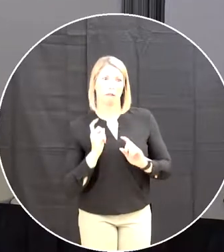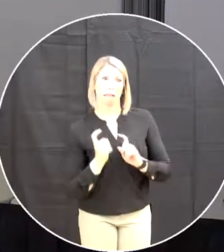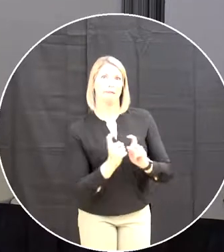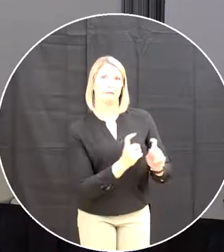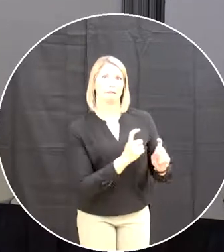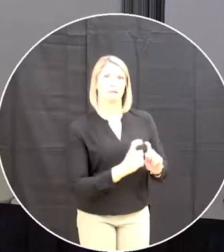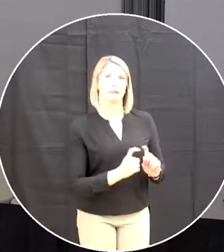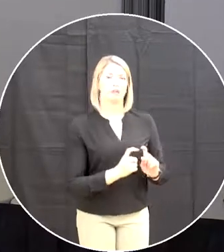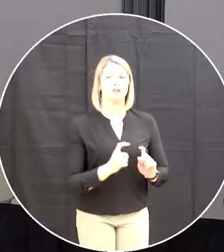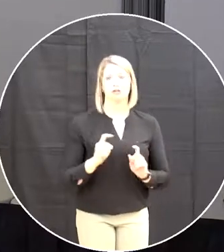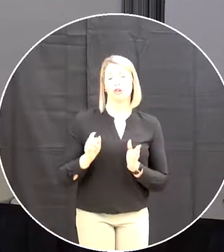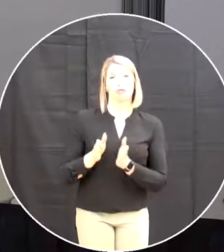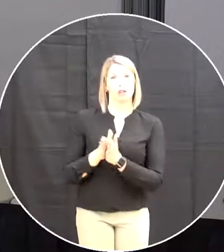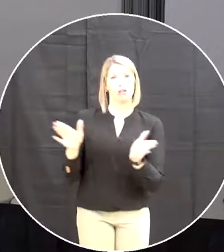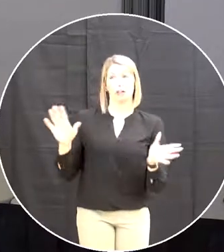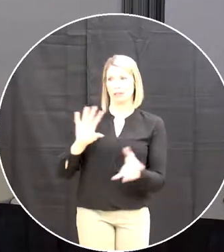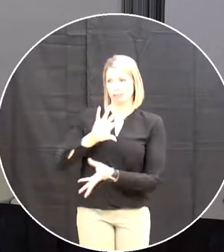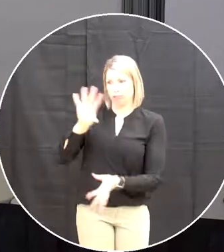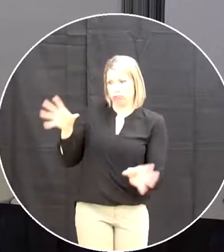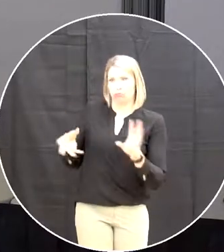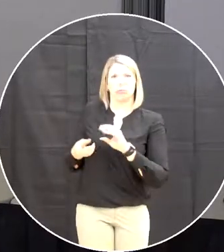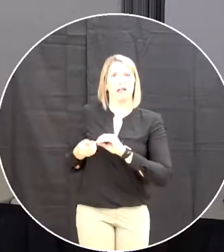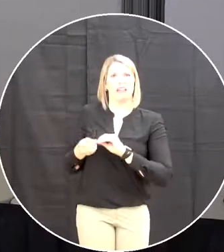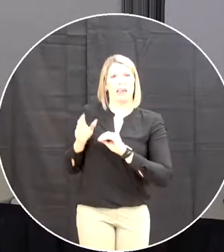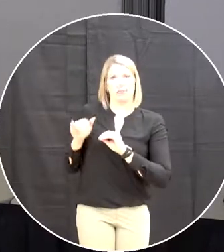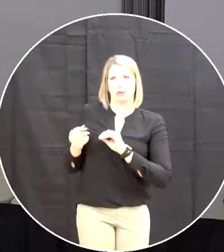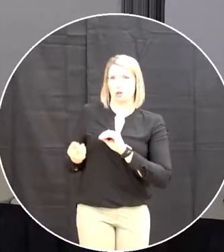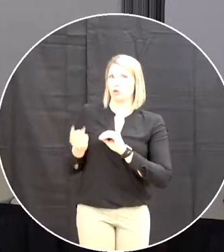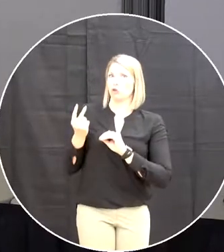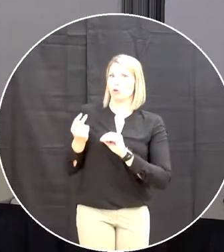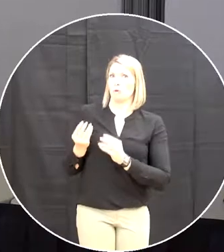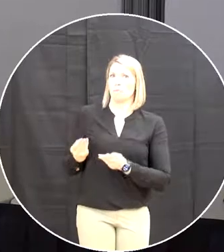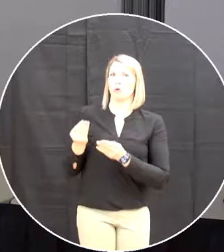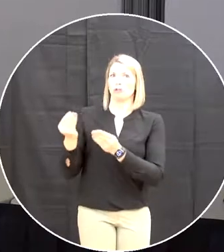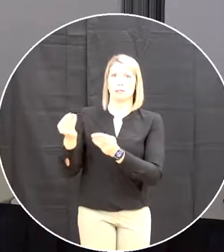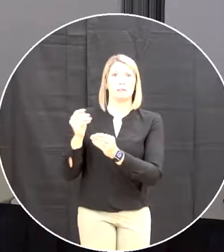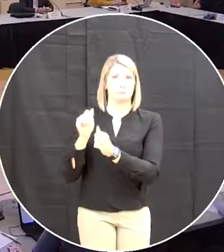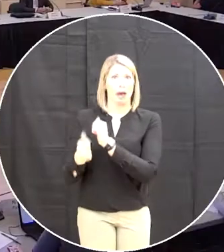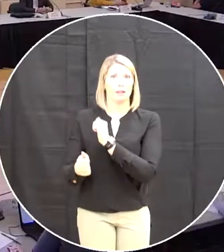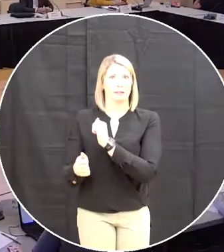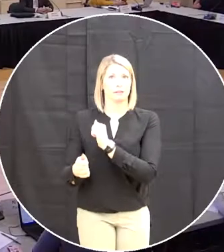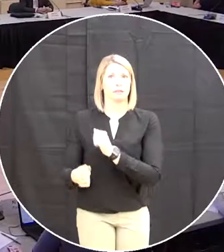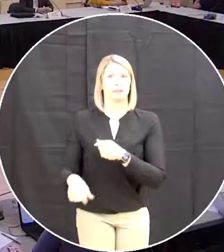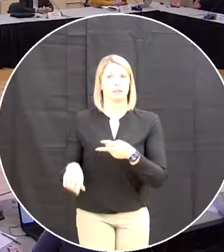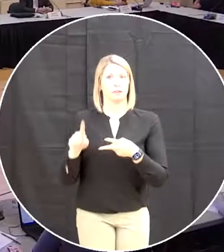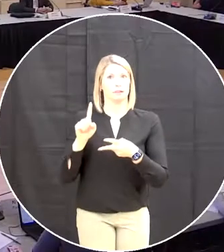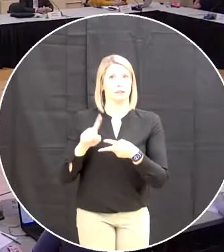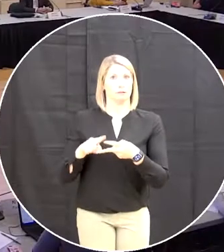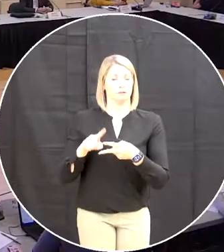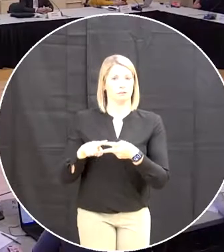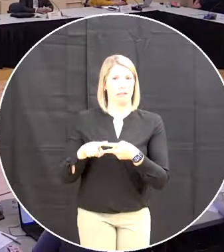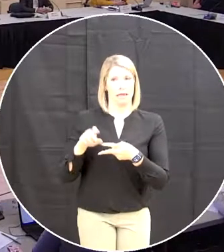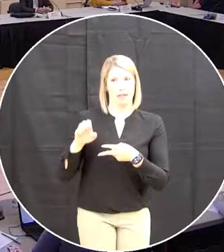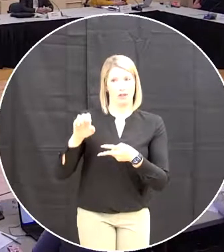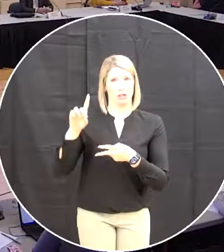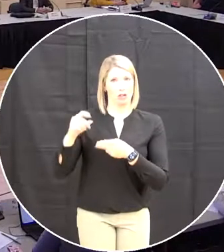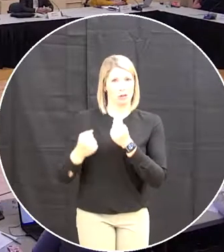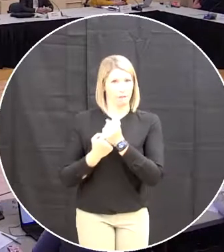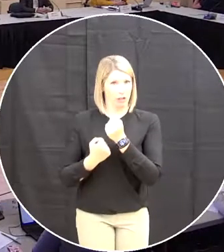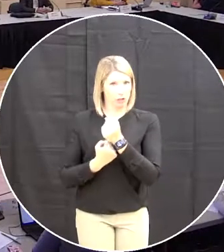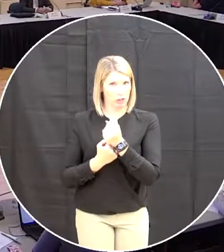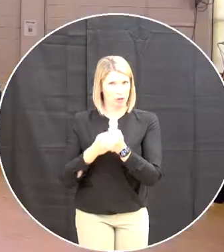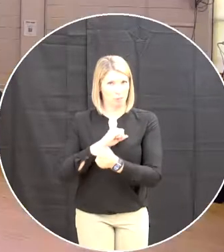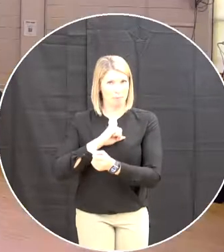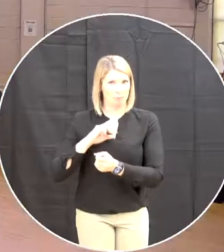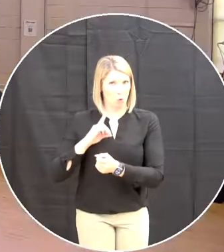two motions that were moved and carried uh one was the education foundation board